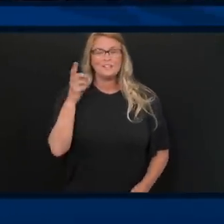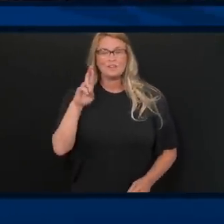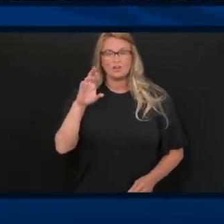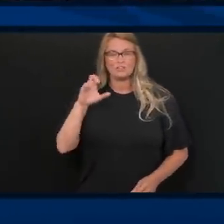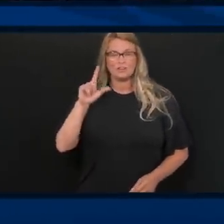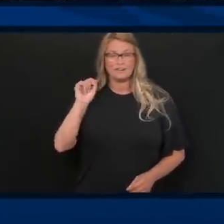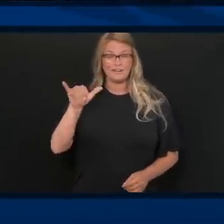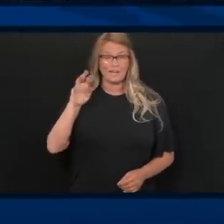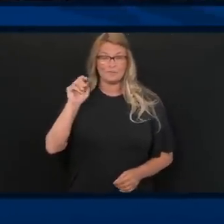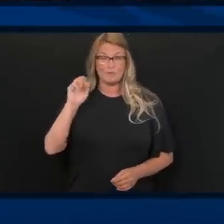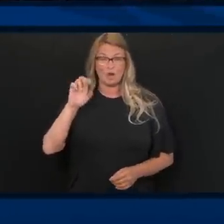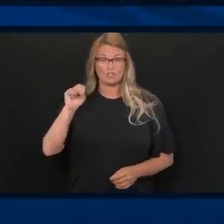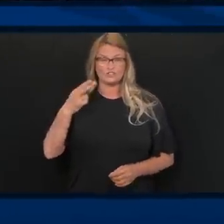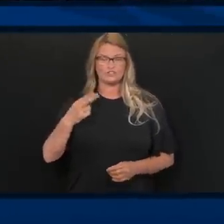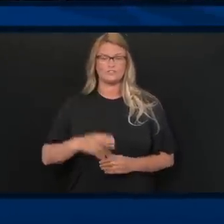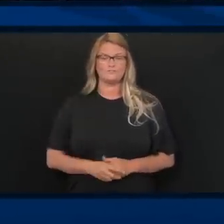czar.